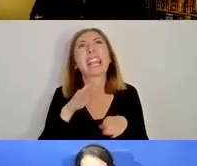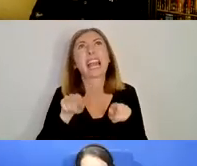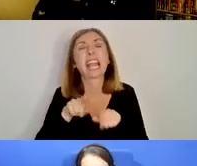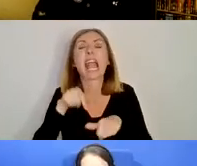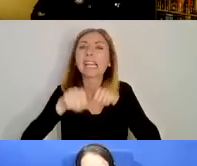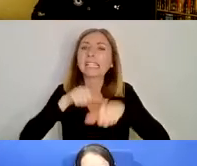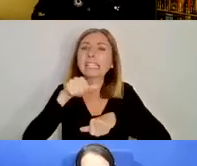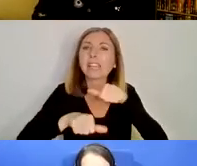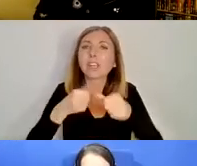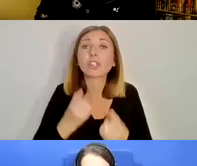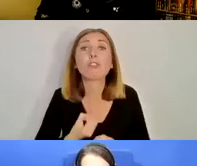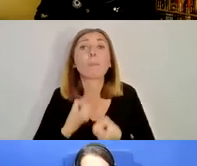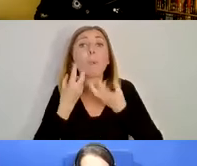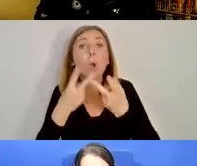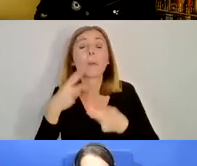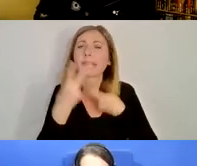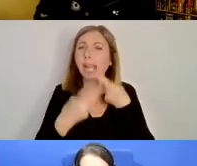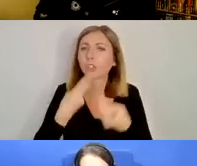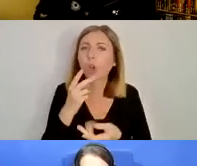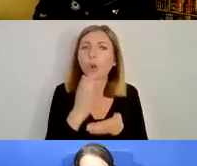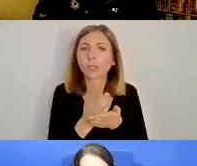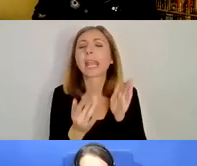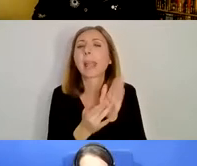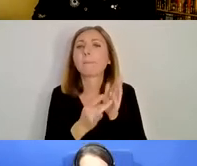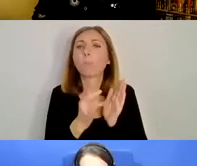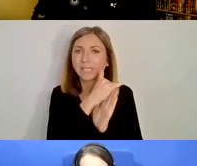hymns and poems. It's a really important text.